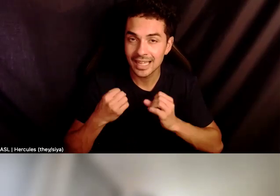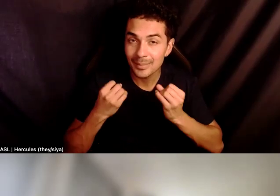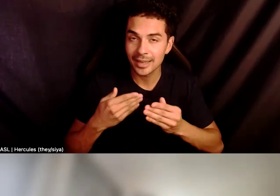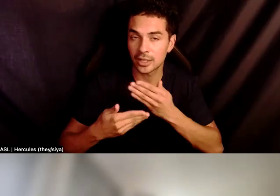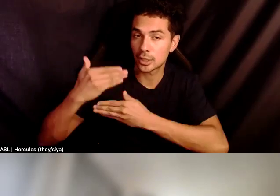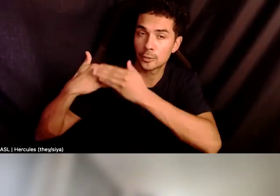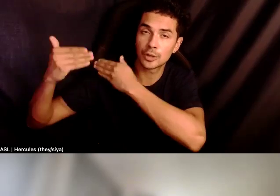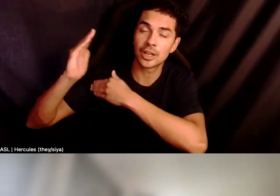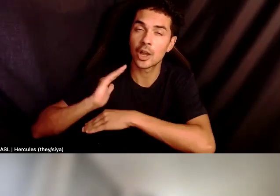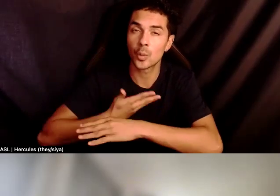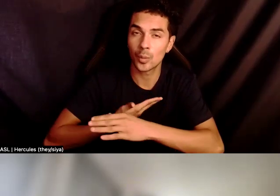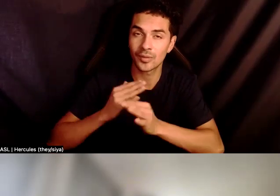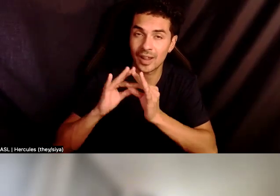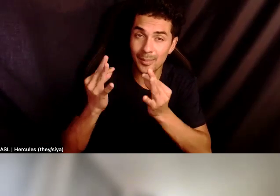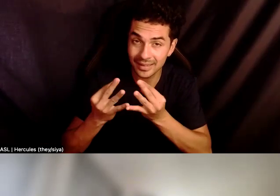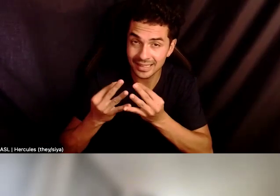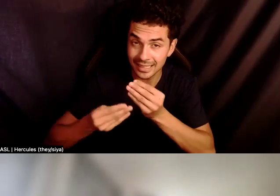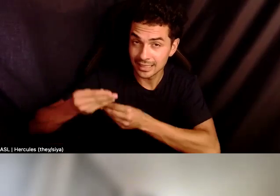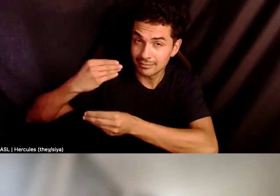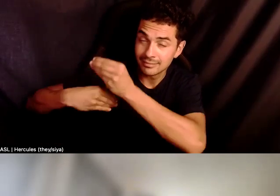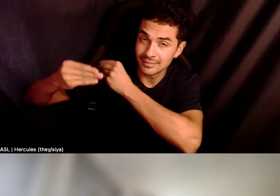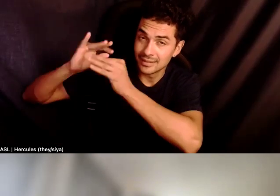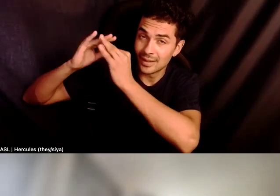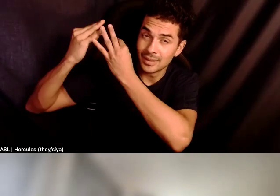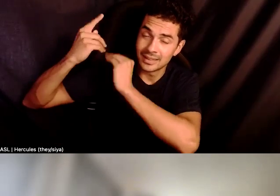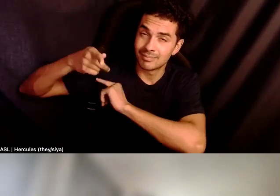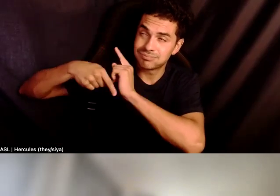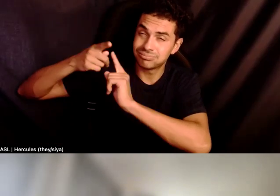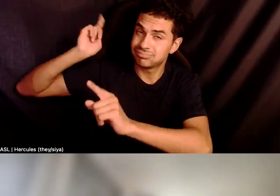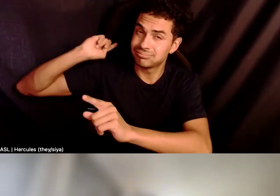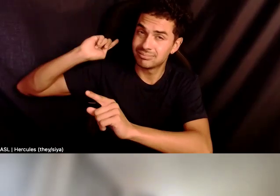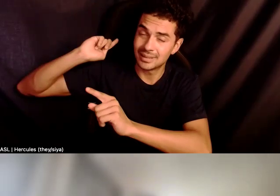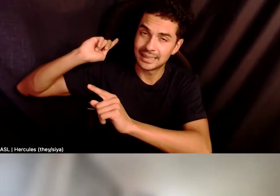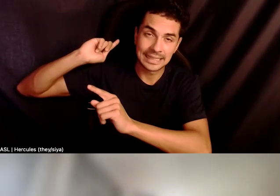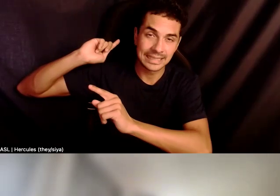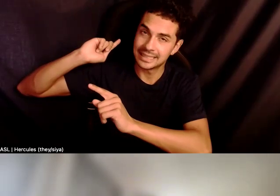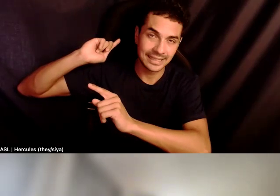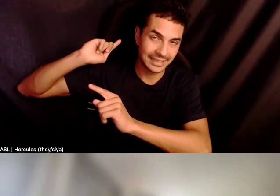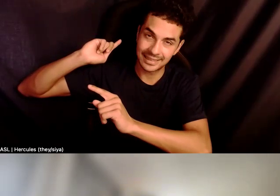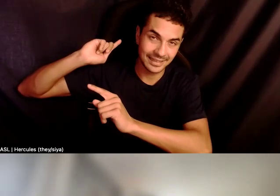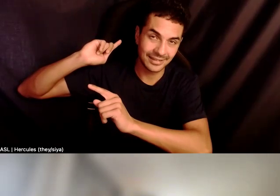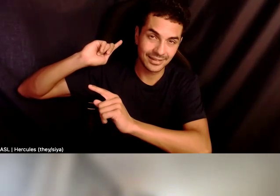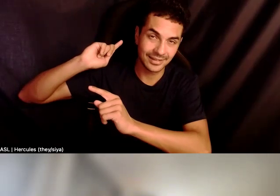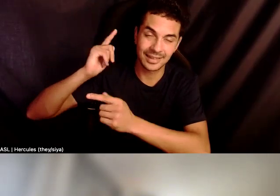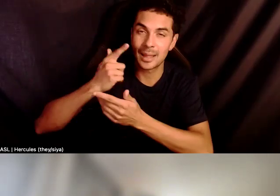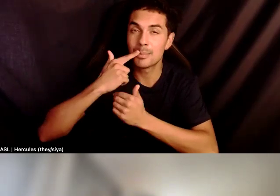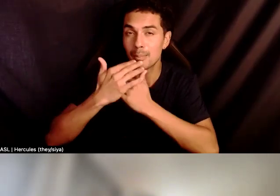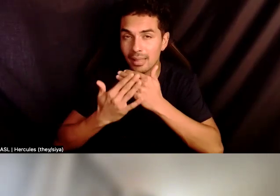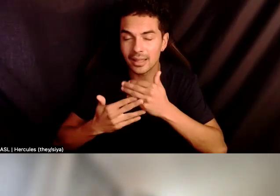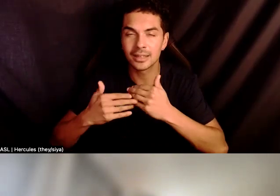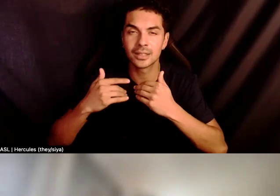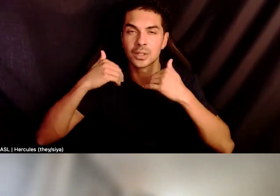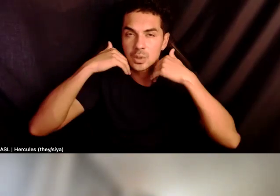relatives and our ancestors who have paid, you know, um, with, you know, blood, sweat, and tears and